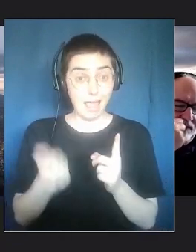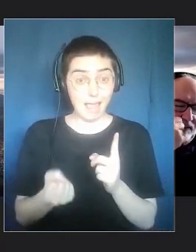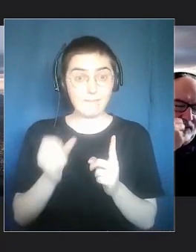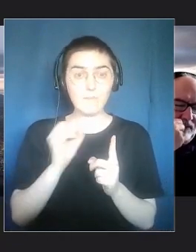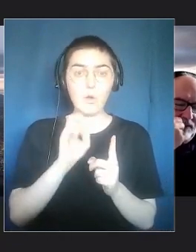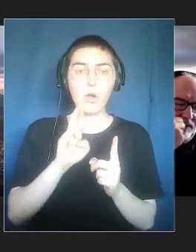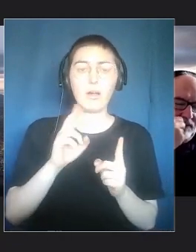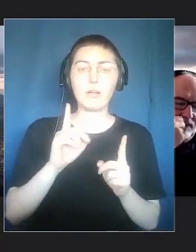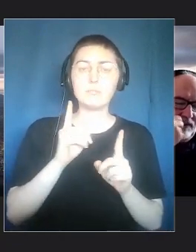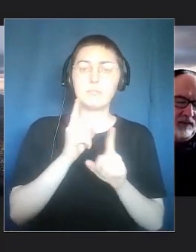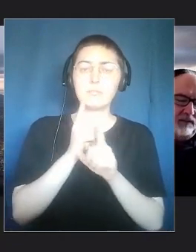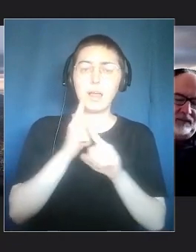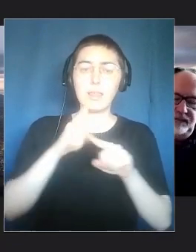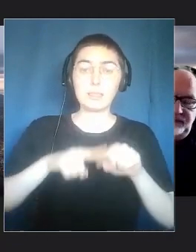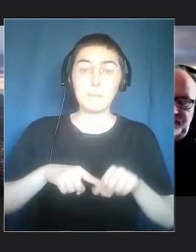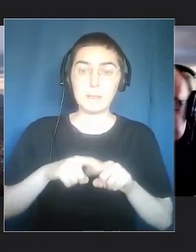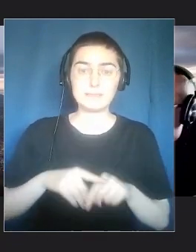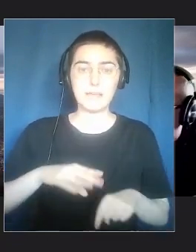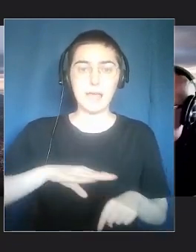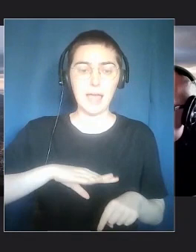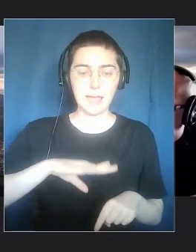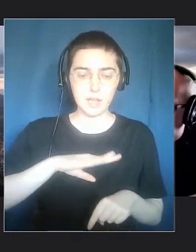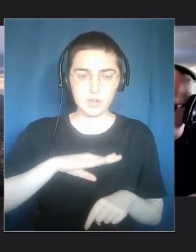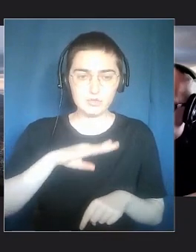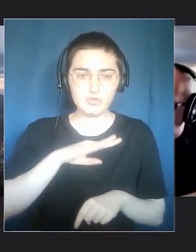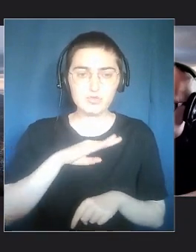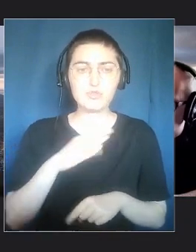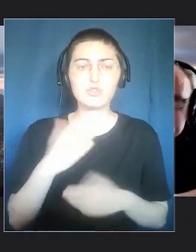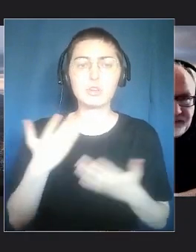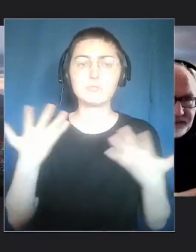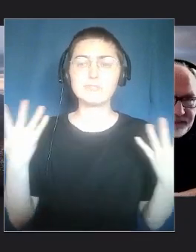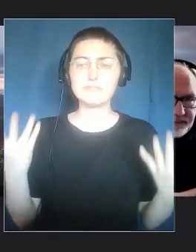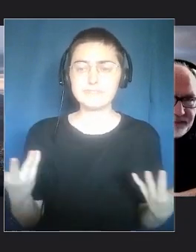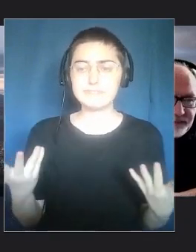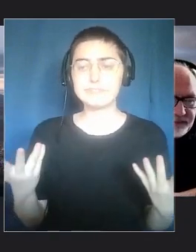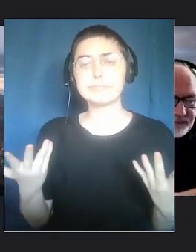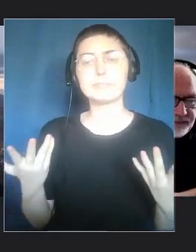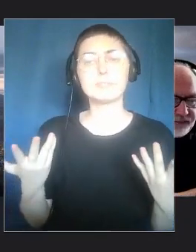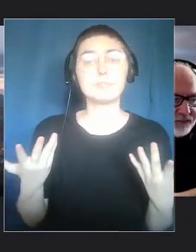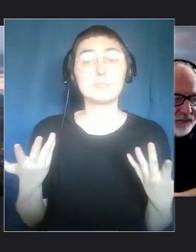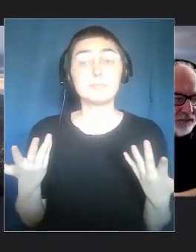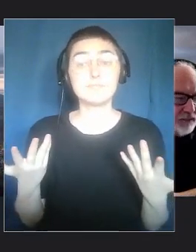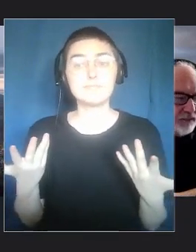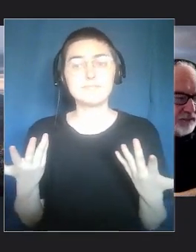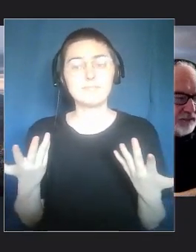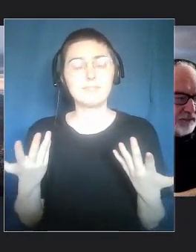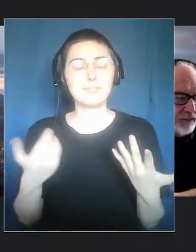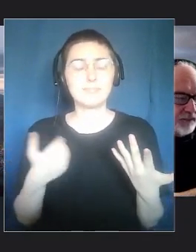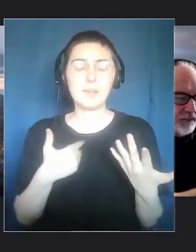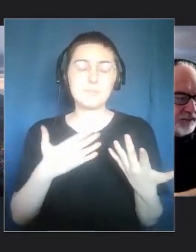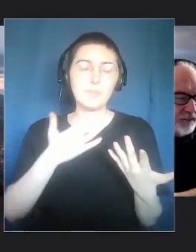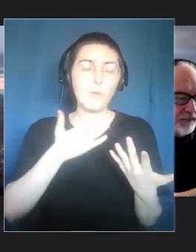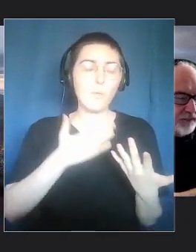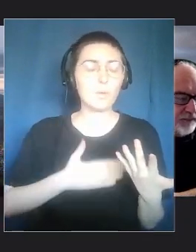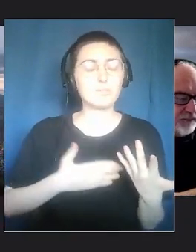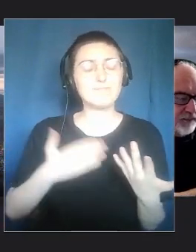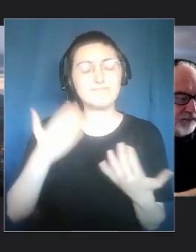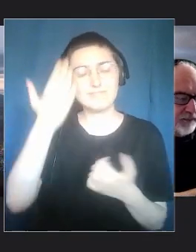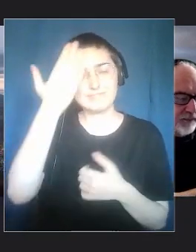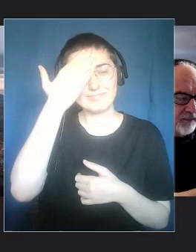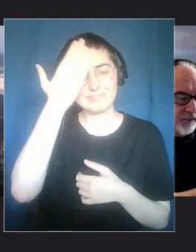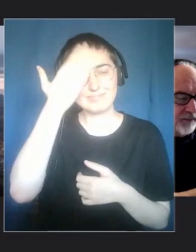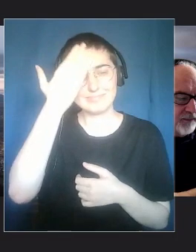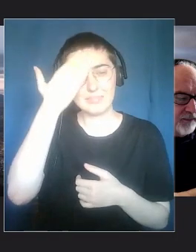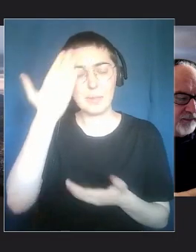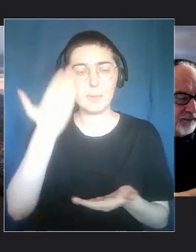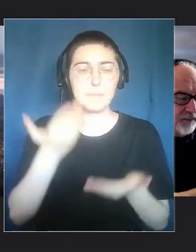is it related to the reaction of the audience? What kind? I would like to,